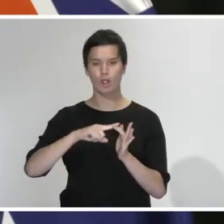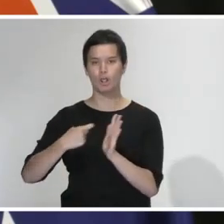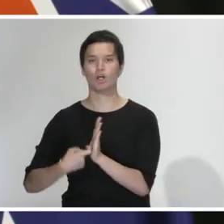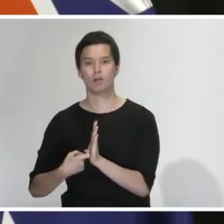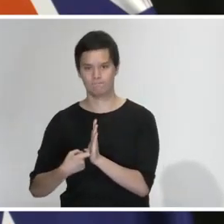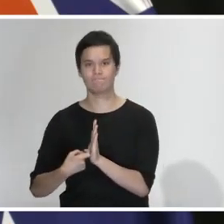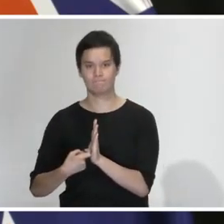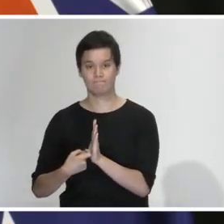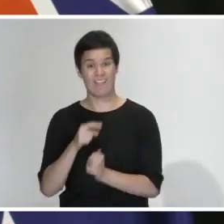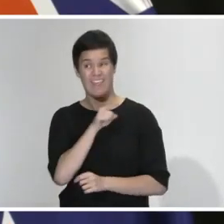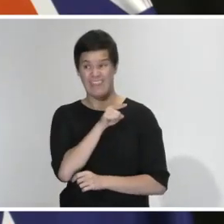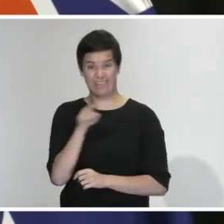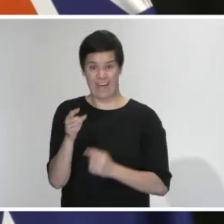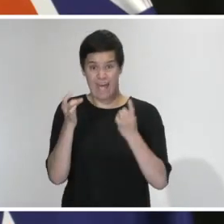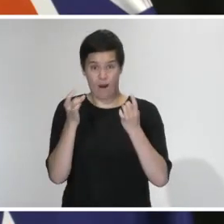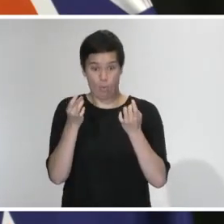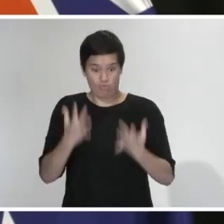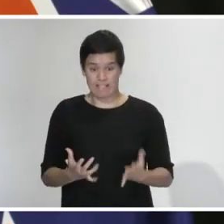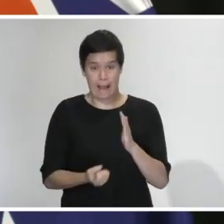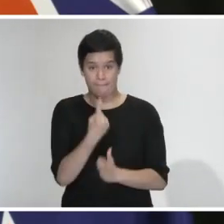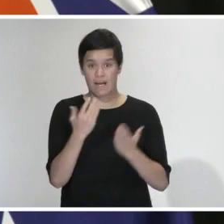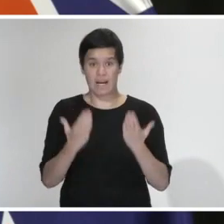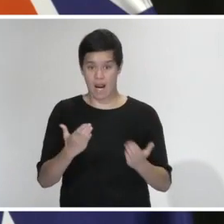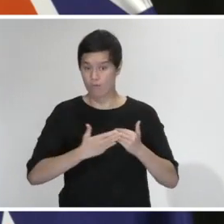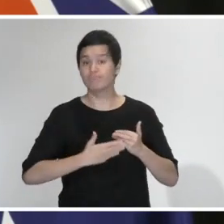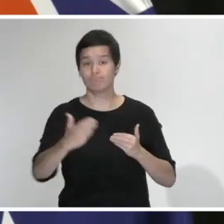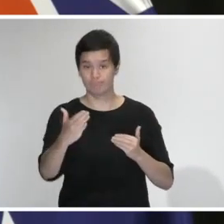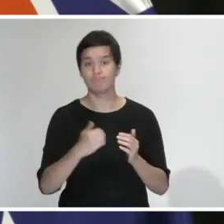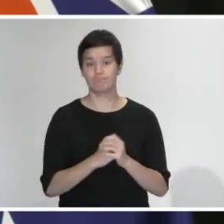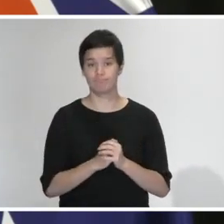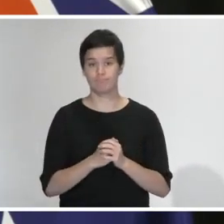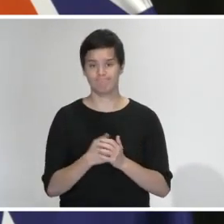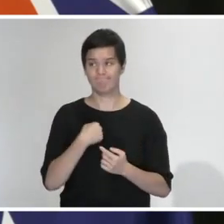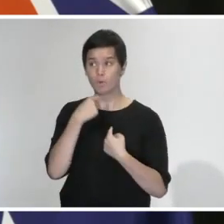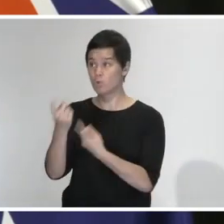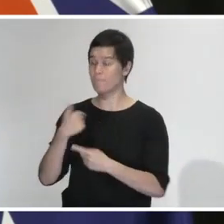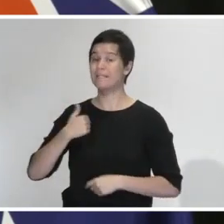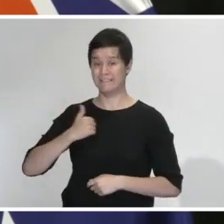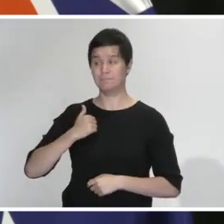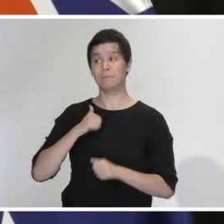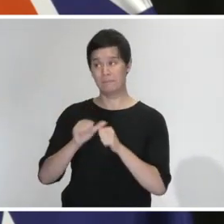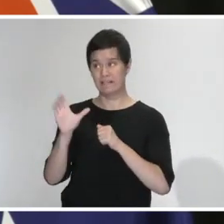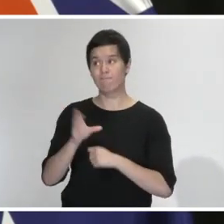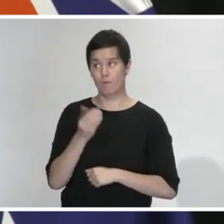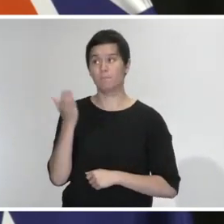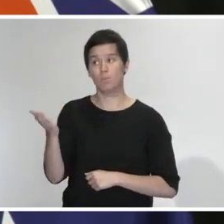immediately. David Clark is under no illusions that I expect better and so does New Zealand.